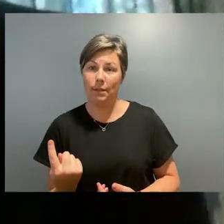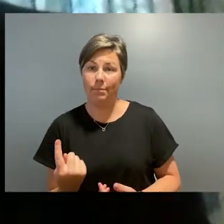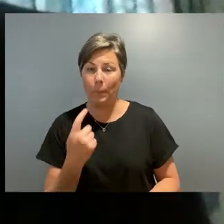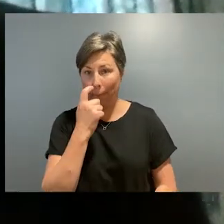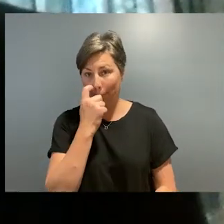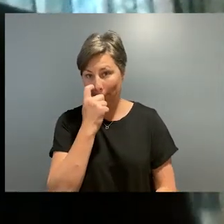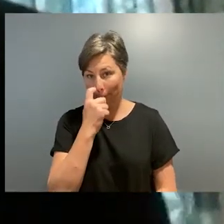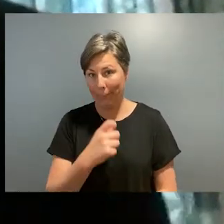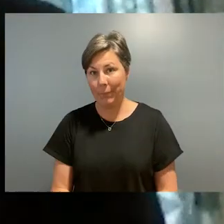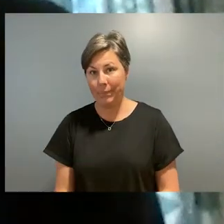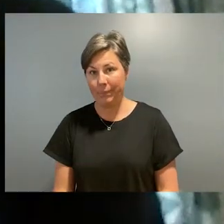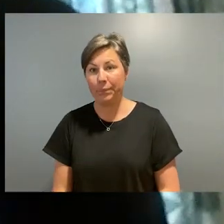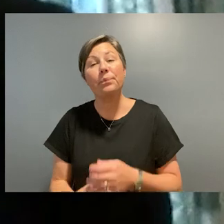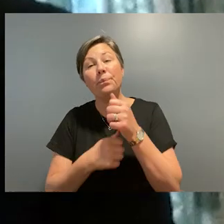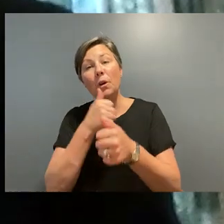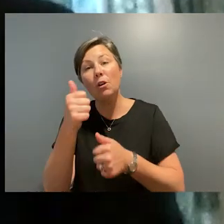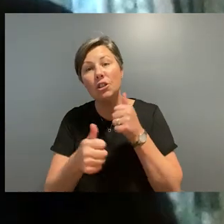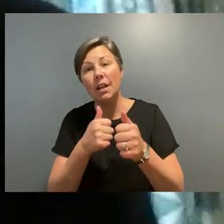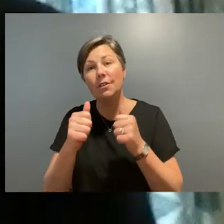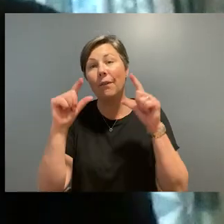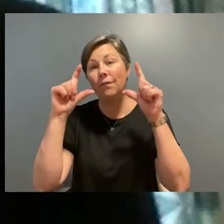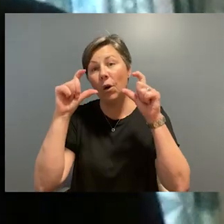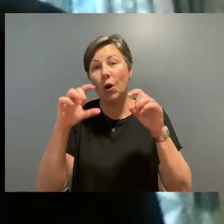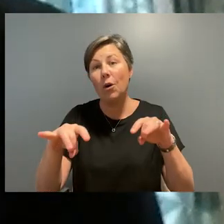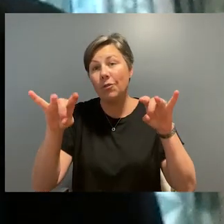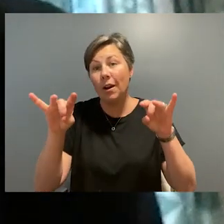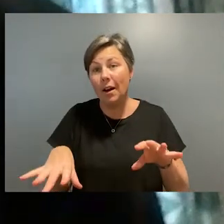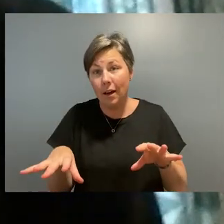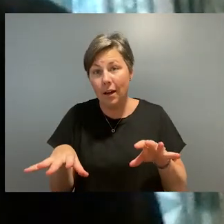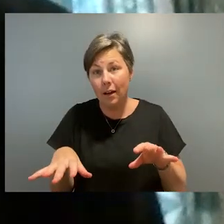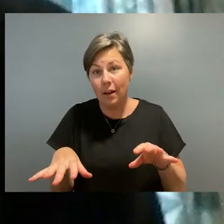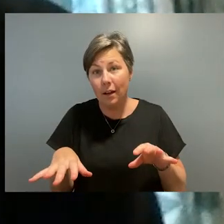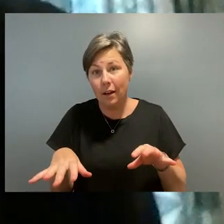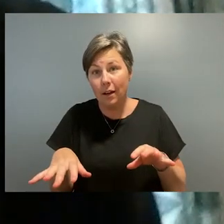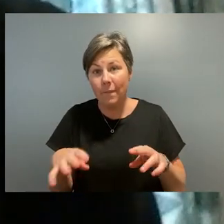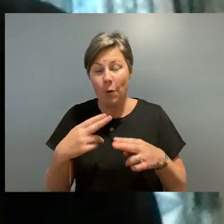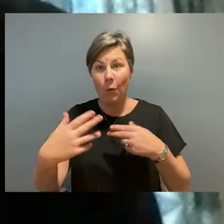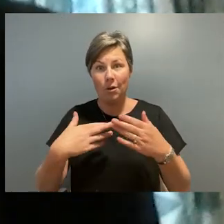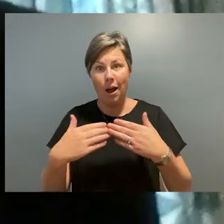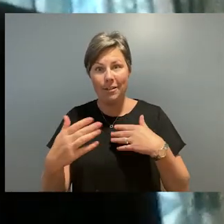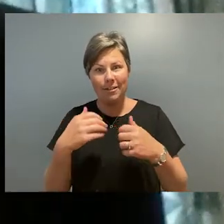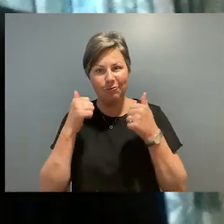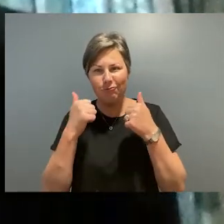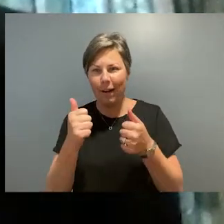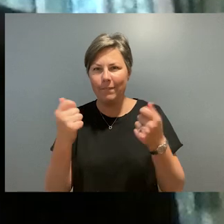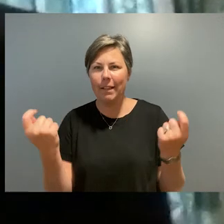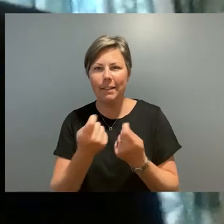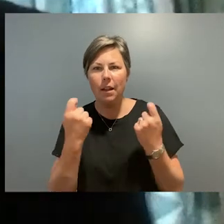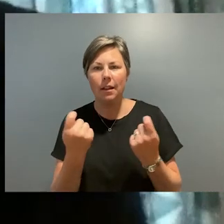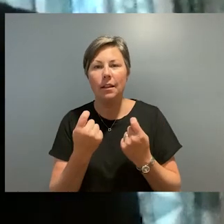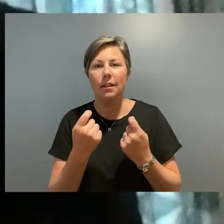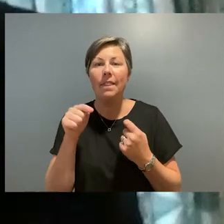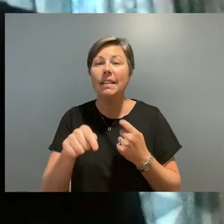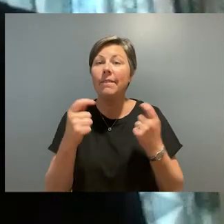country of Australia. I'd like to congratulate Photo Australia for conducting this great festival,